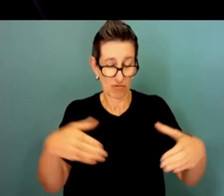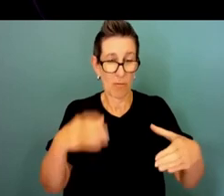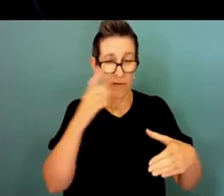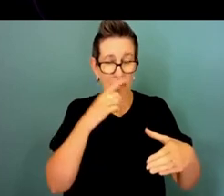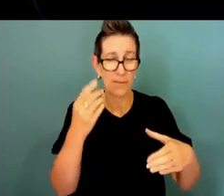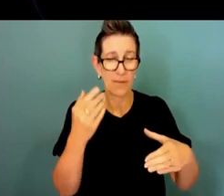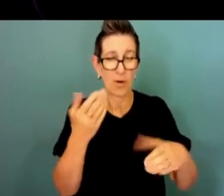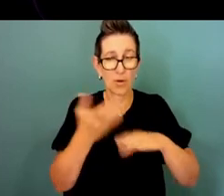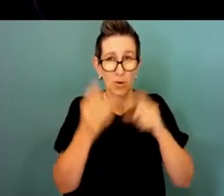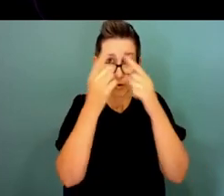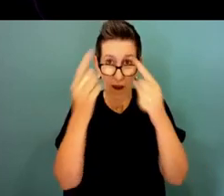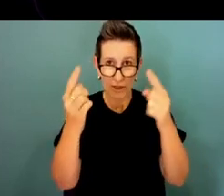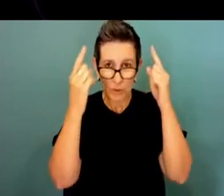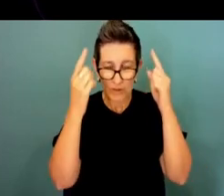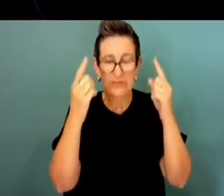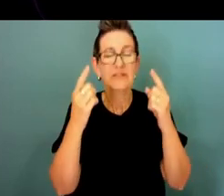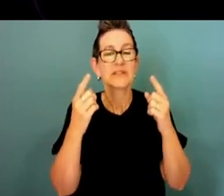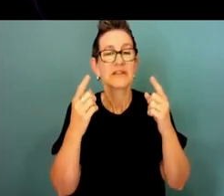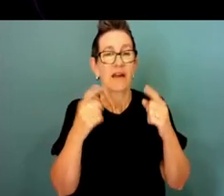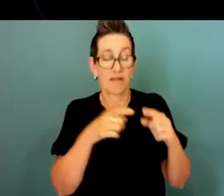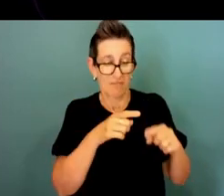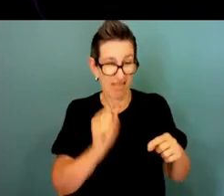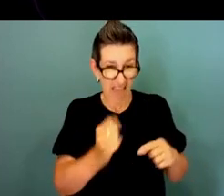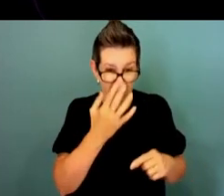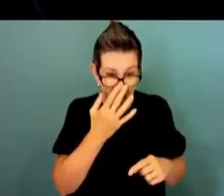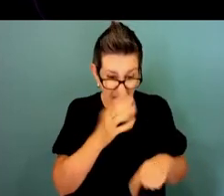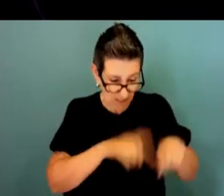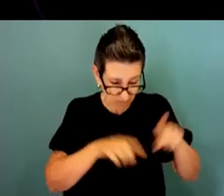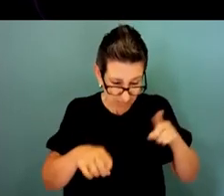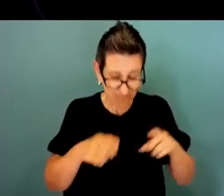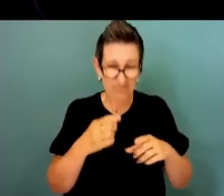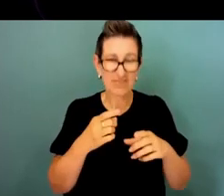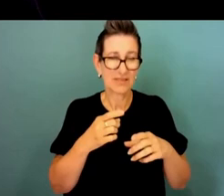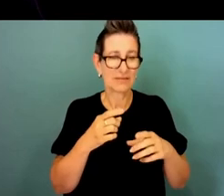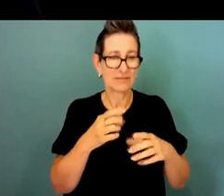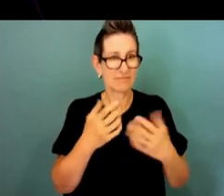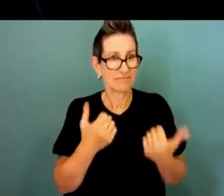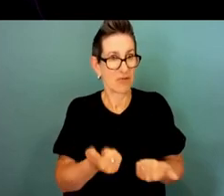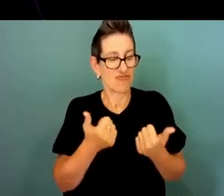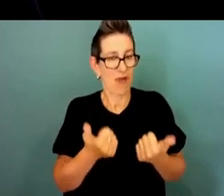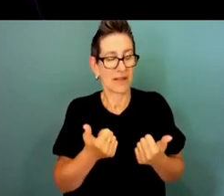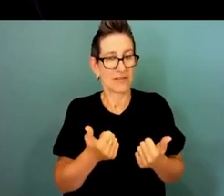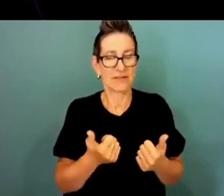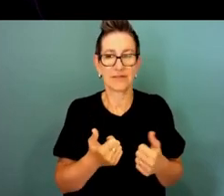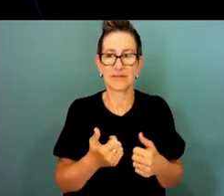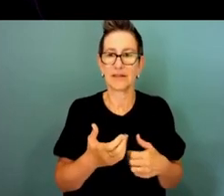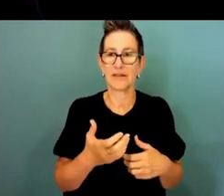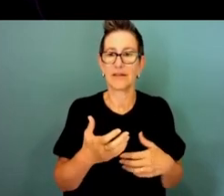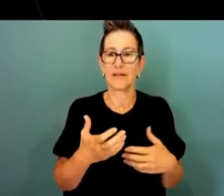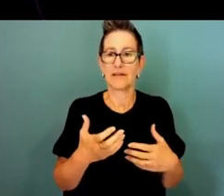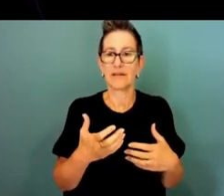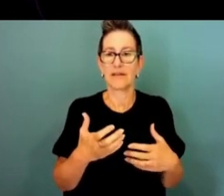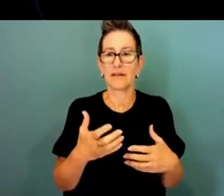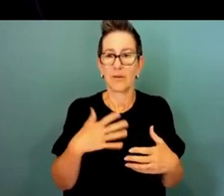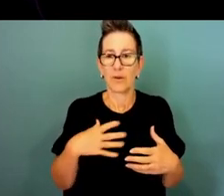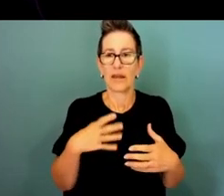but they're there because they are really passionate and wanting to make a difference in the public sector and I just think we need to hone that and really tell our story about what is